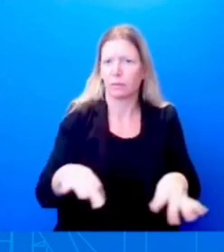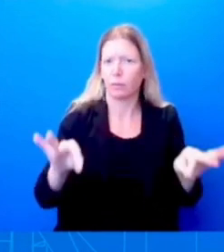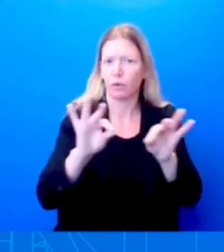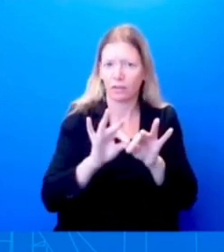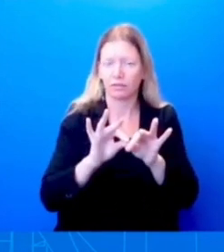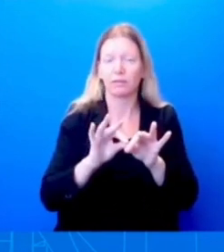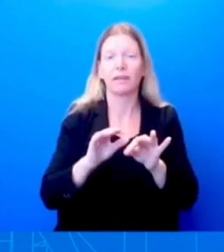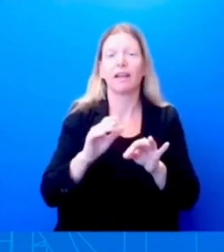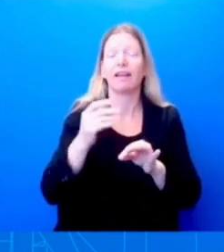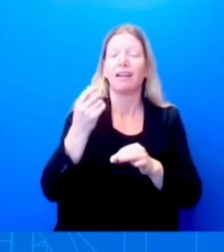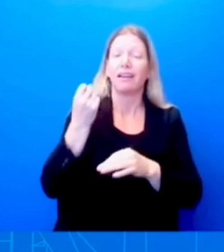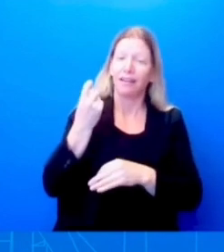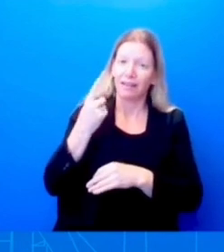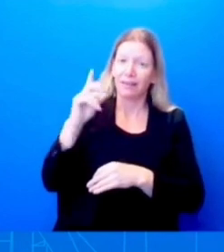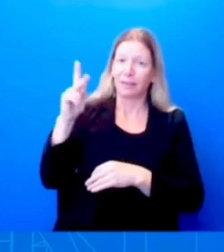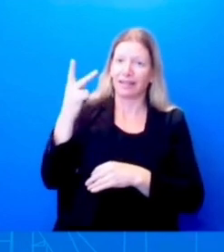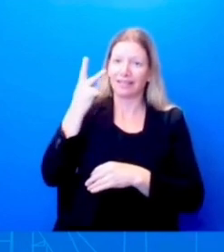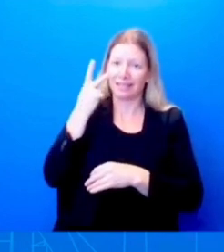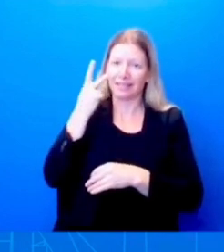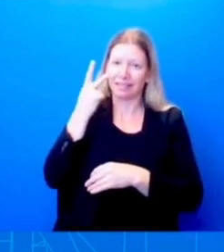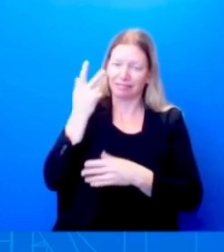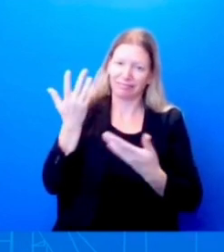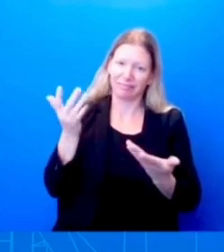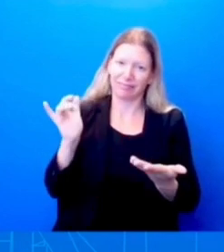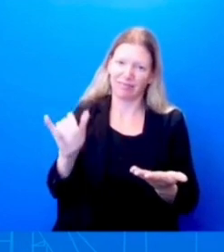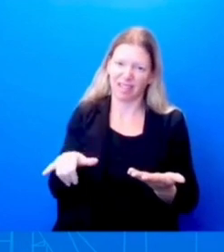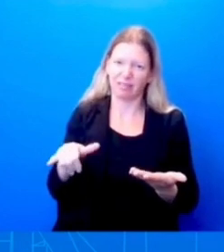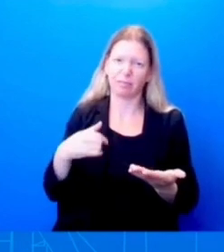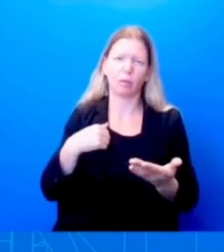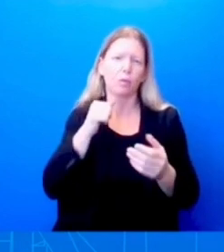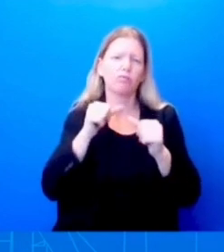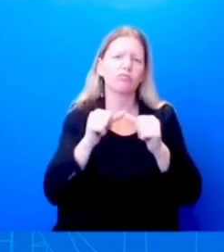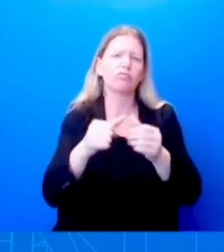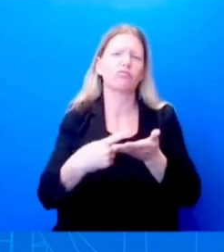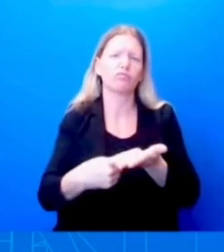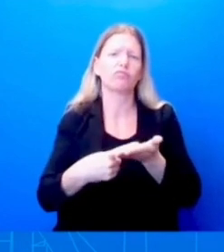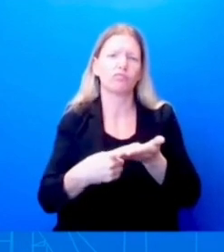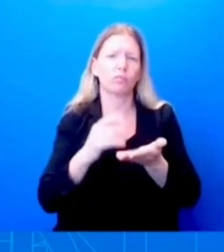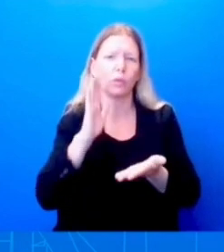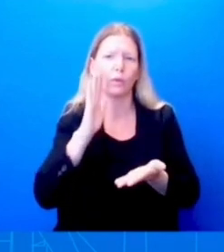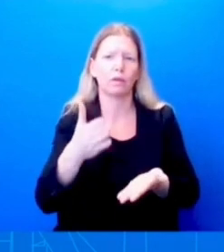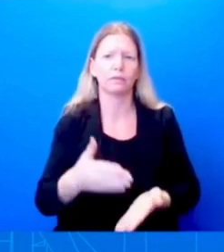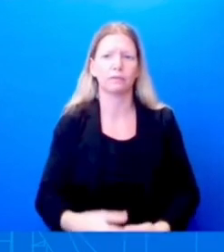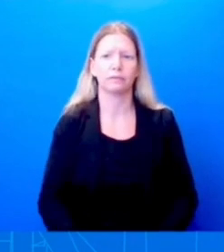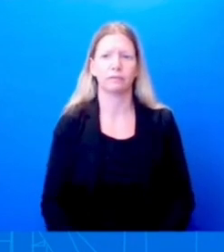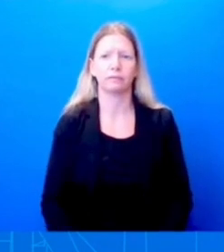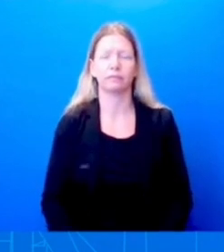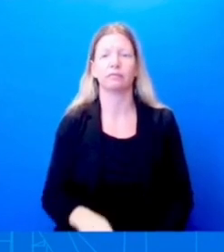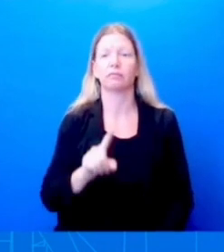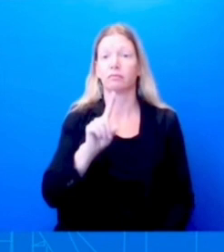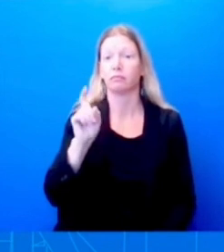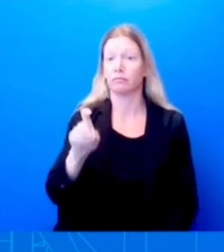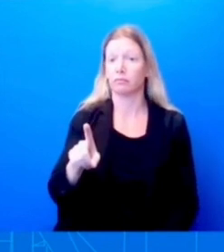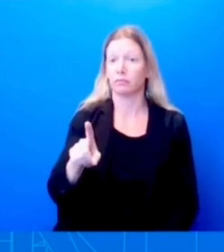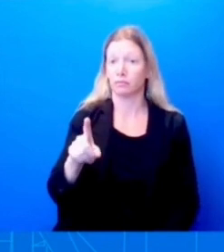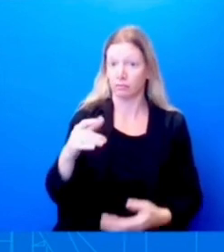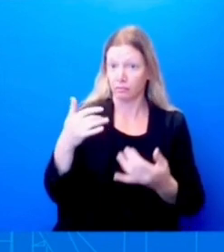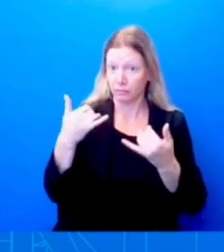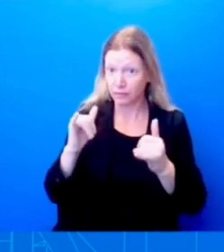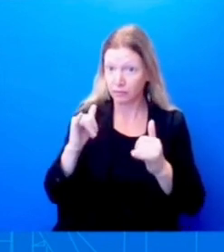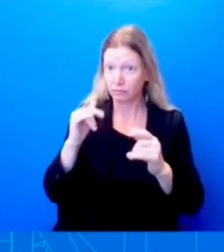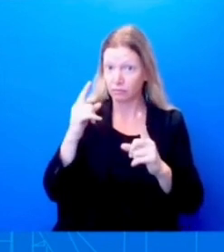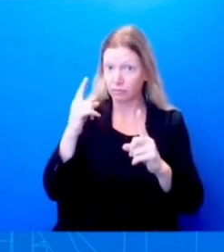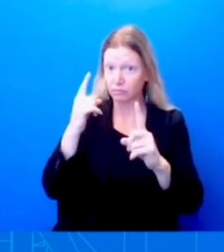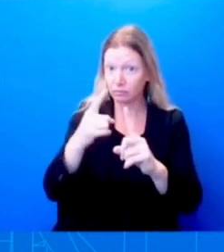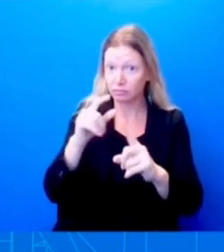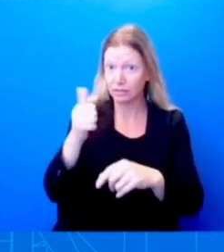to the policies. Is the administration still on track to do that in the next decade? As far as I understand. The Thank you.